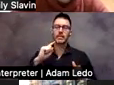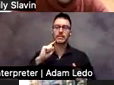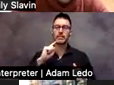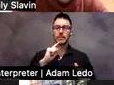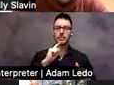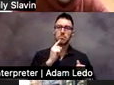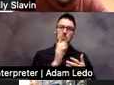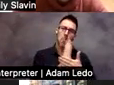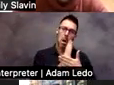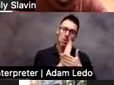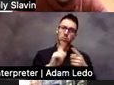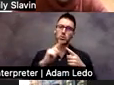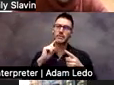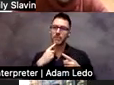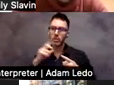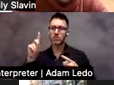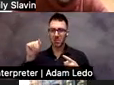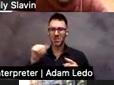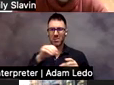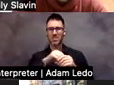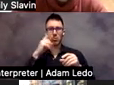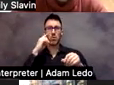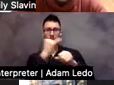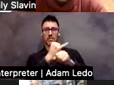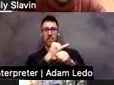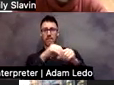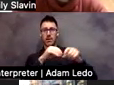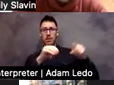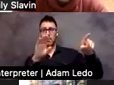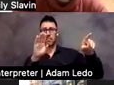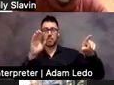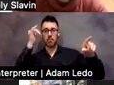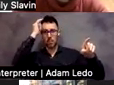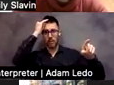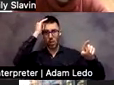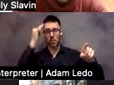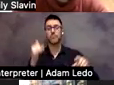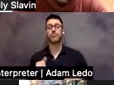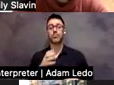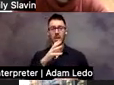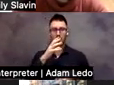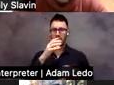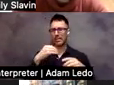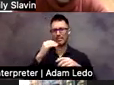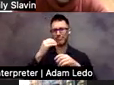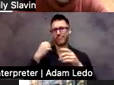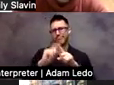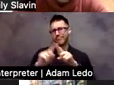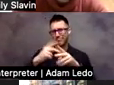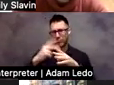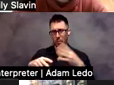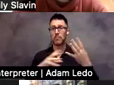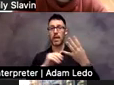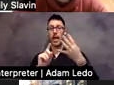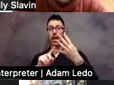anybody's interested in that. We do year-long programming. And then, of course, research. We do a lot of research related to motor